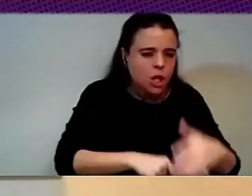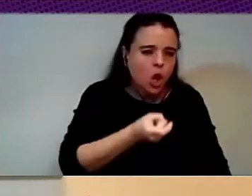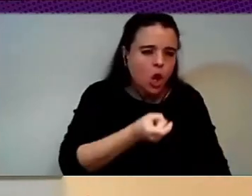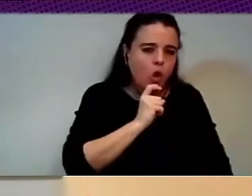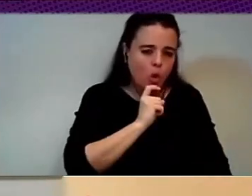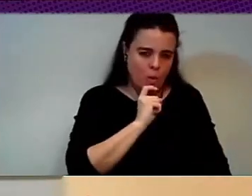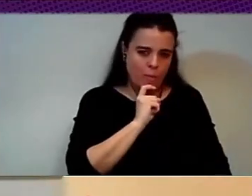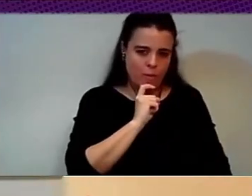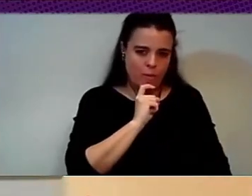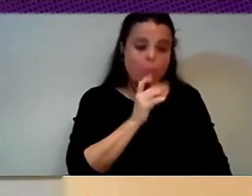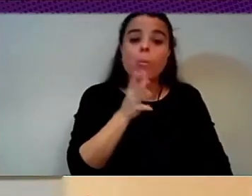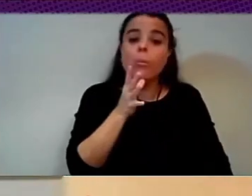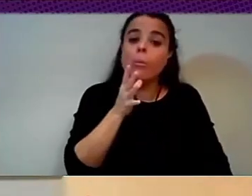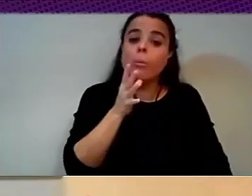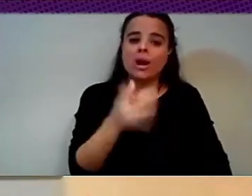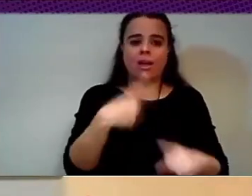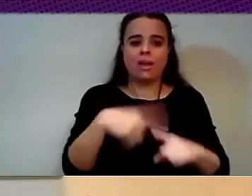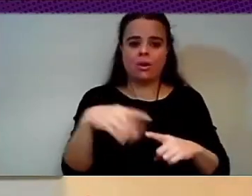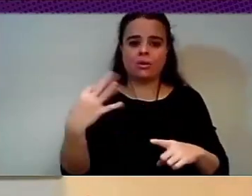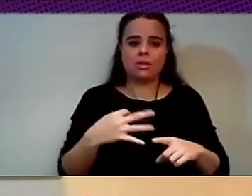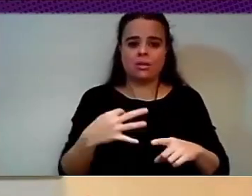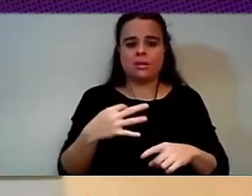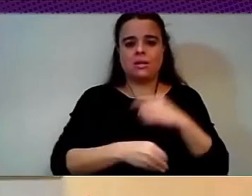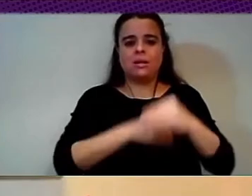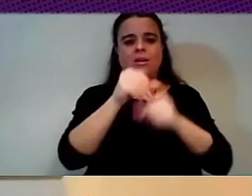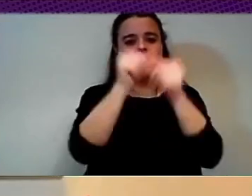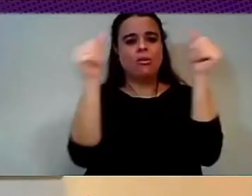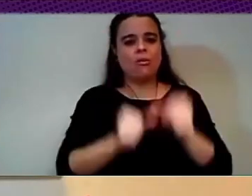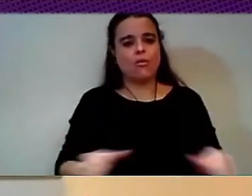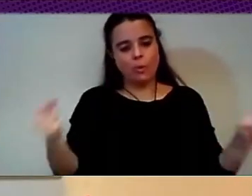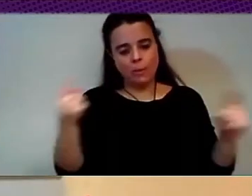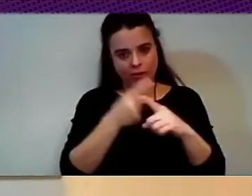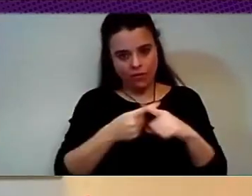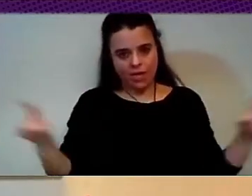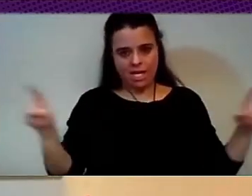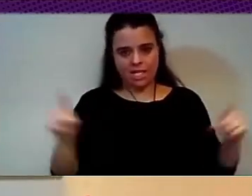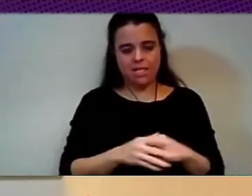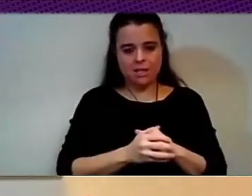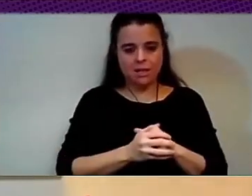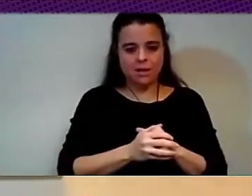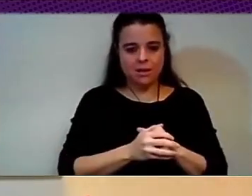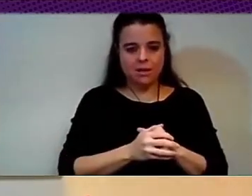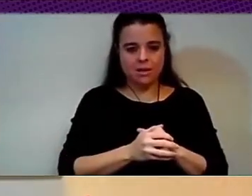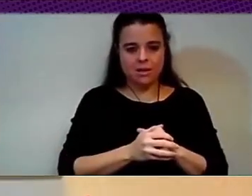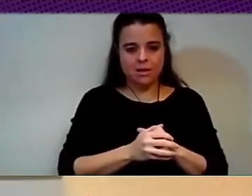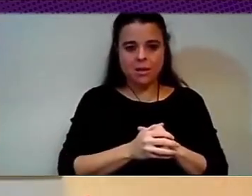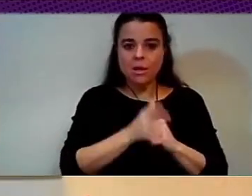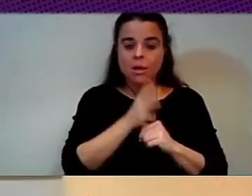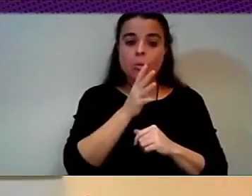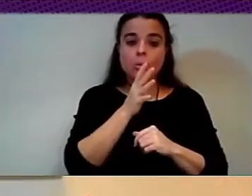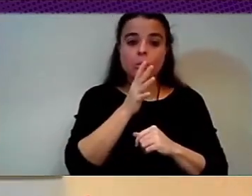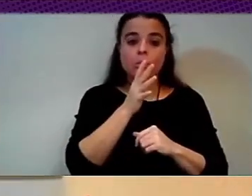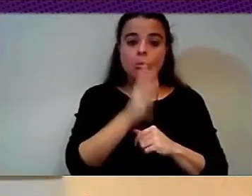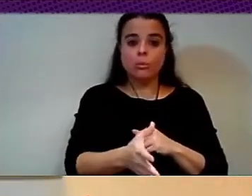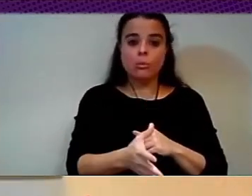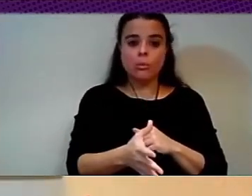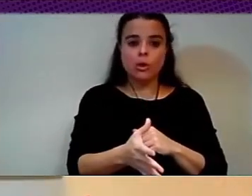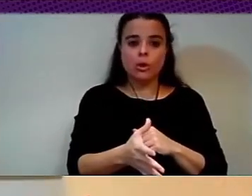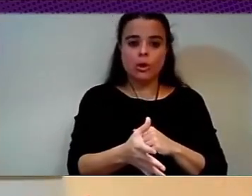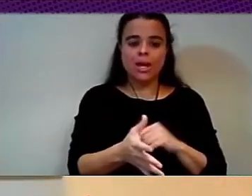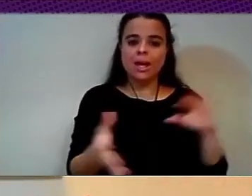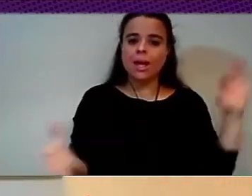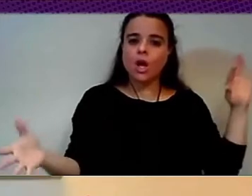things, why people are fighting for, you know, affordable housing, energy sovereignty, energy poverty,